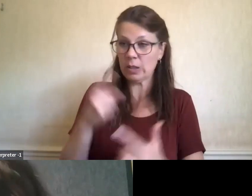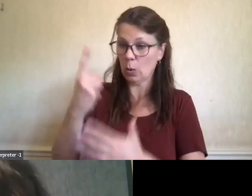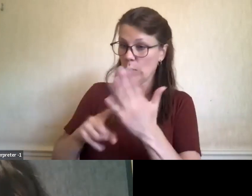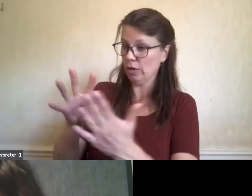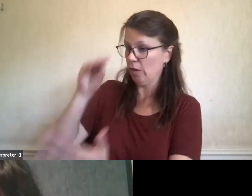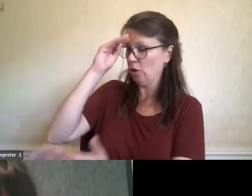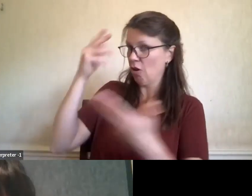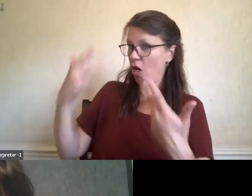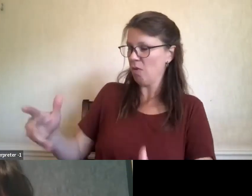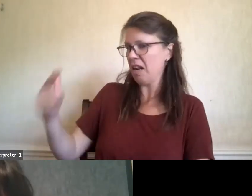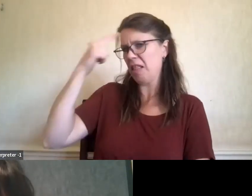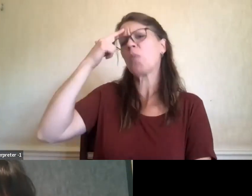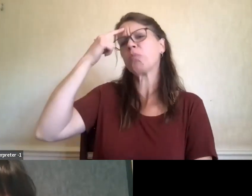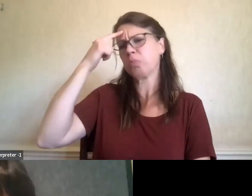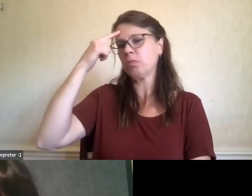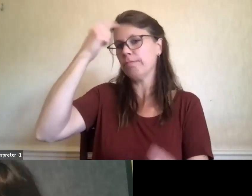much for attending.